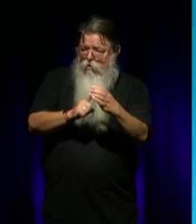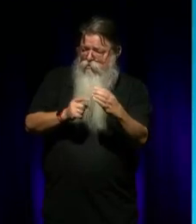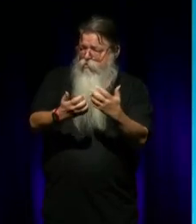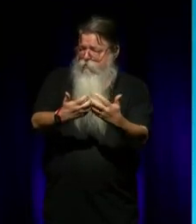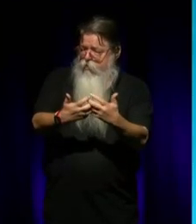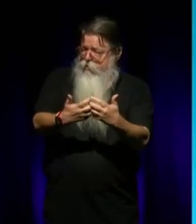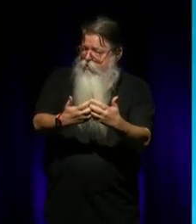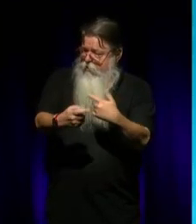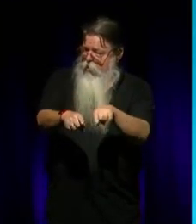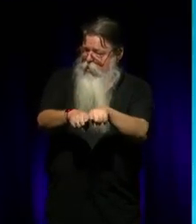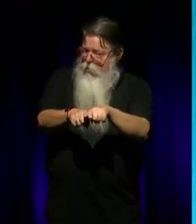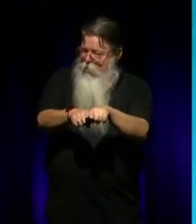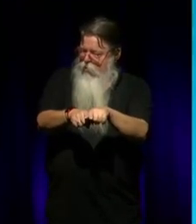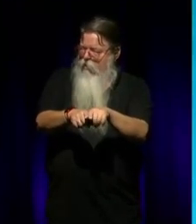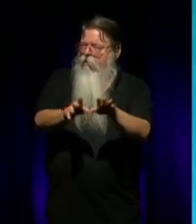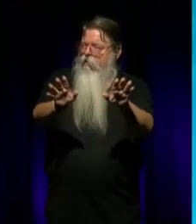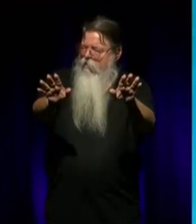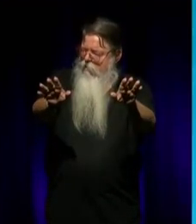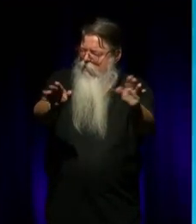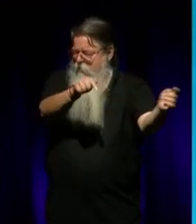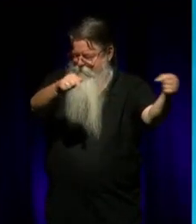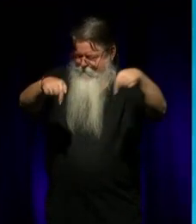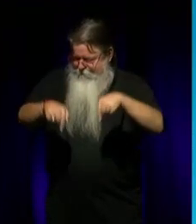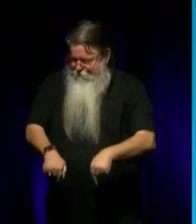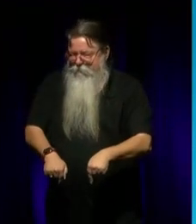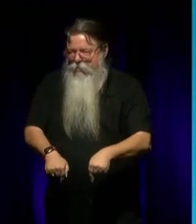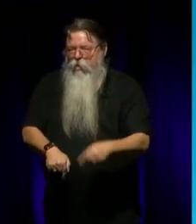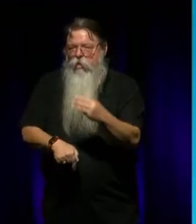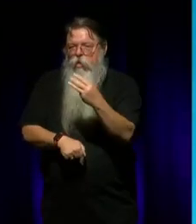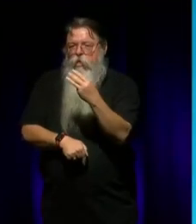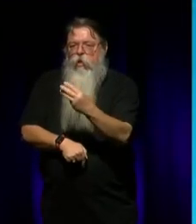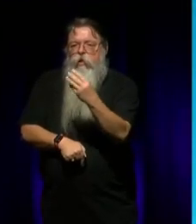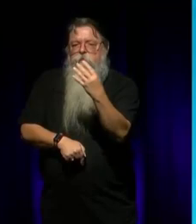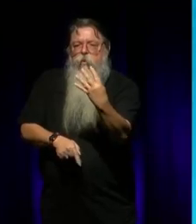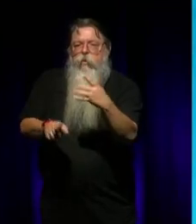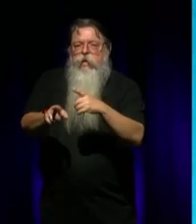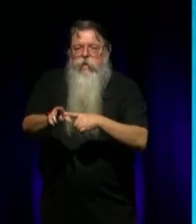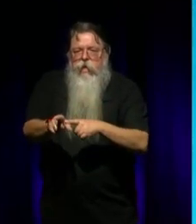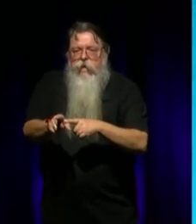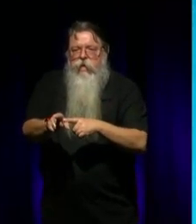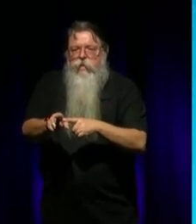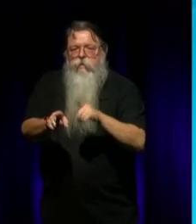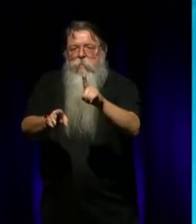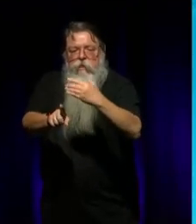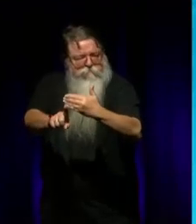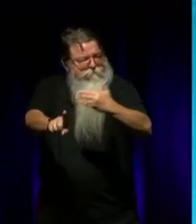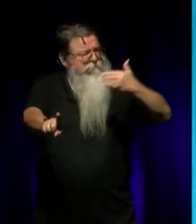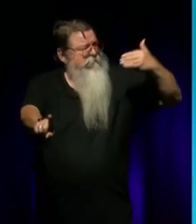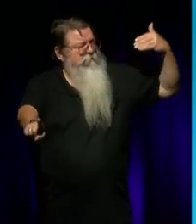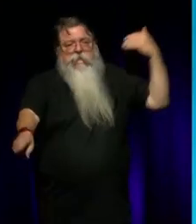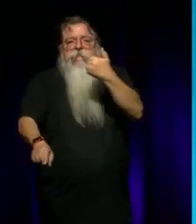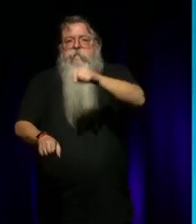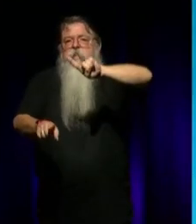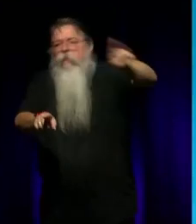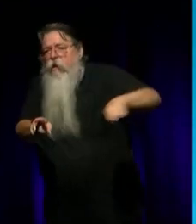foundation that's 34 years of 65,000. You know, this whole new generation. And this whole new generation, they're